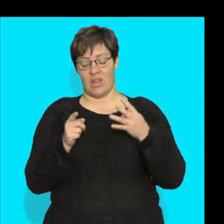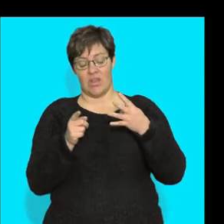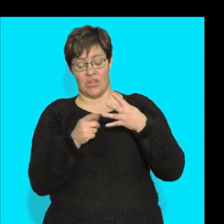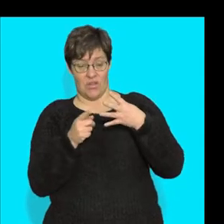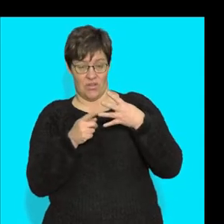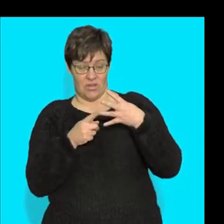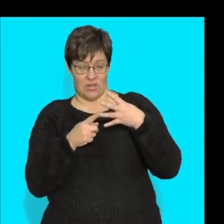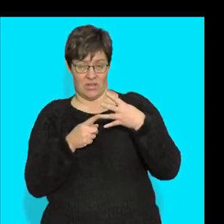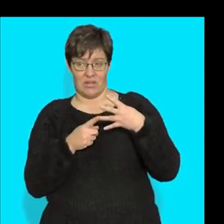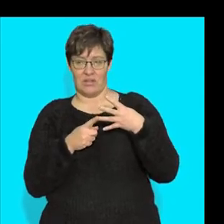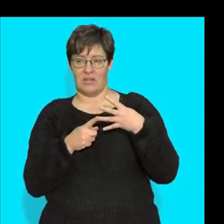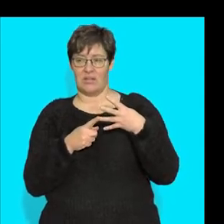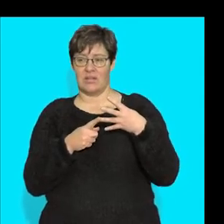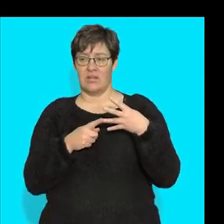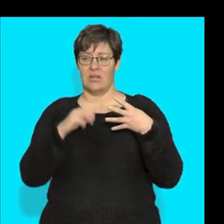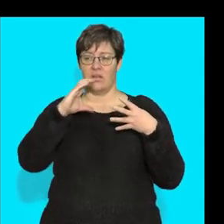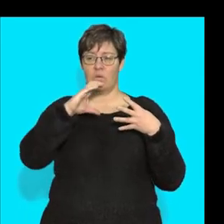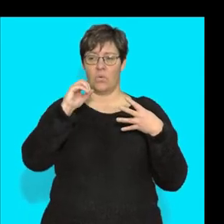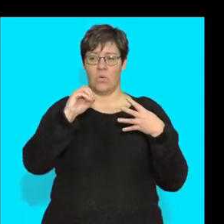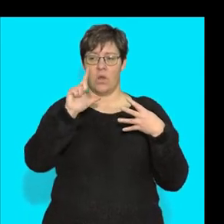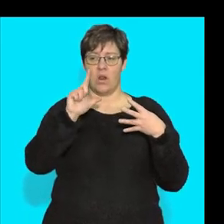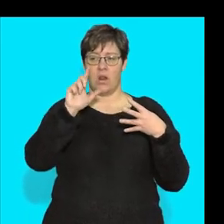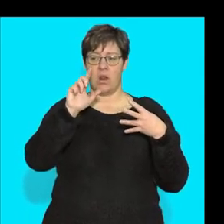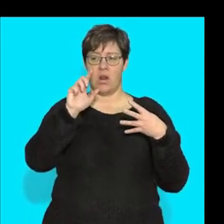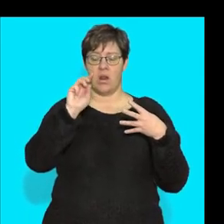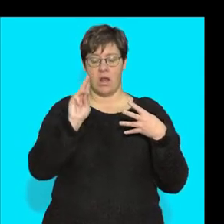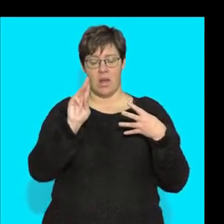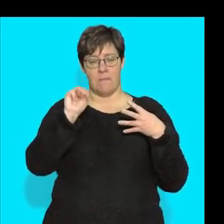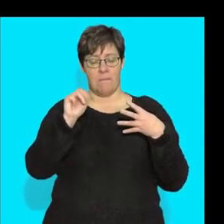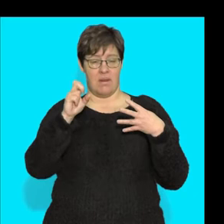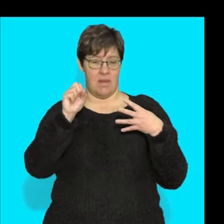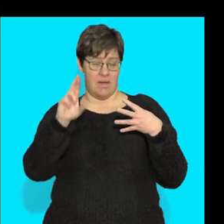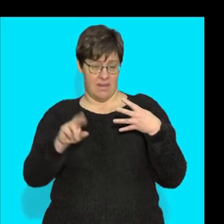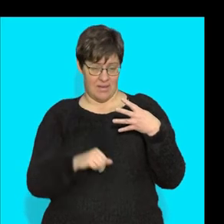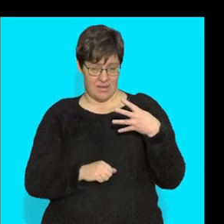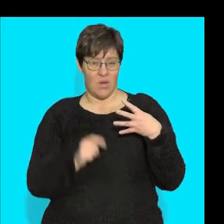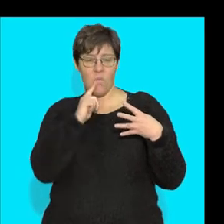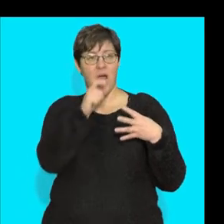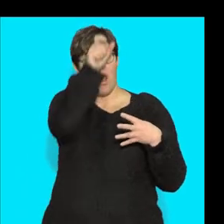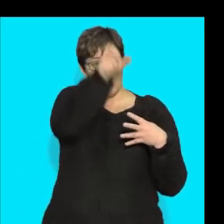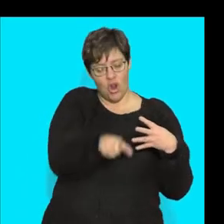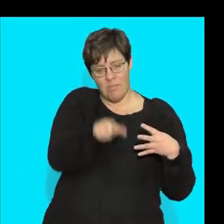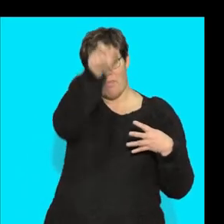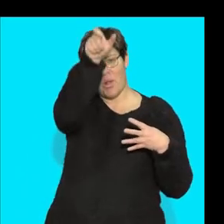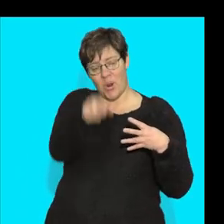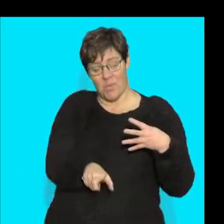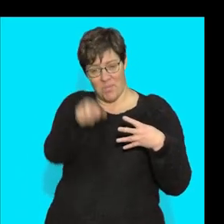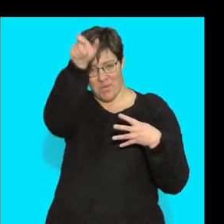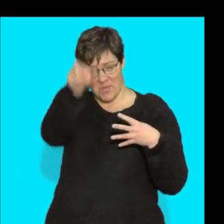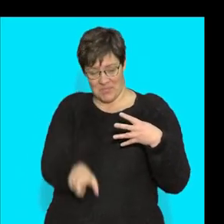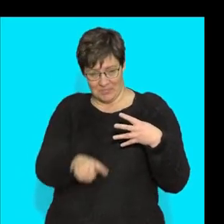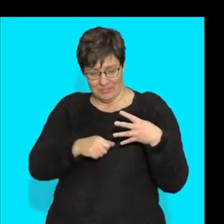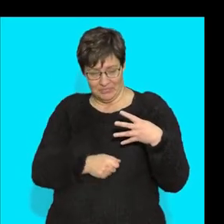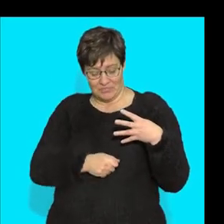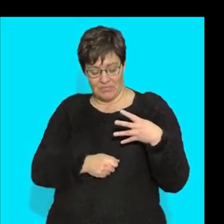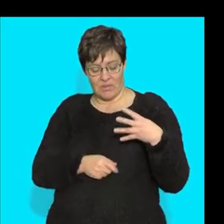is my columna epithelium. Why? Because they are column-shaped longer than they are wide.